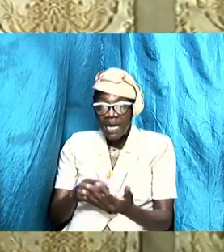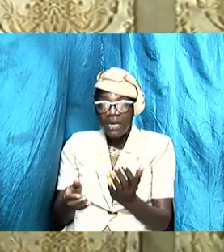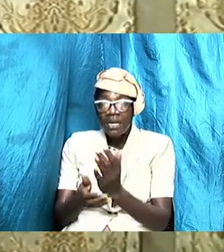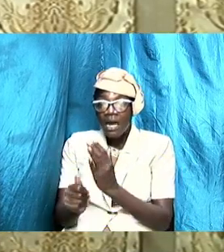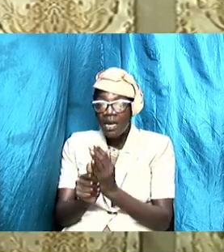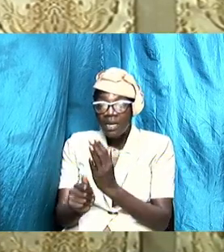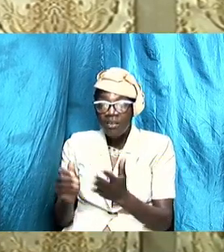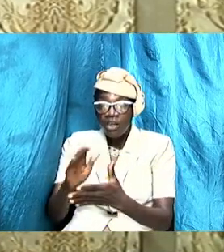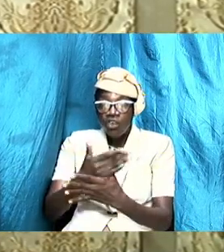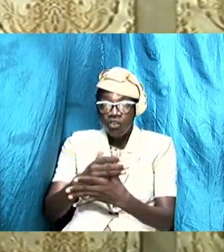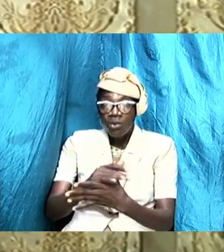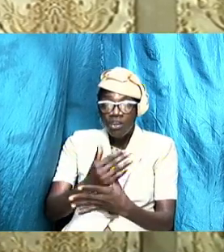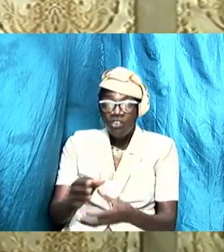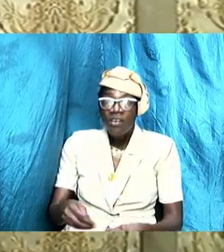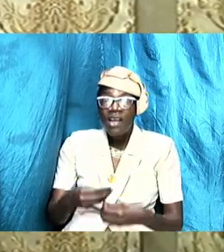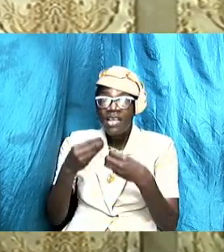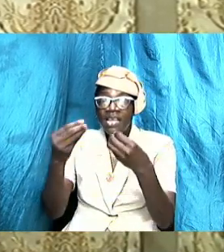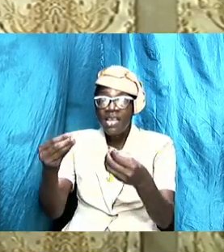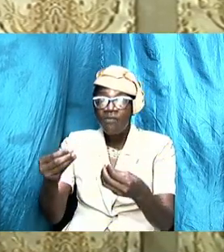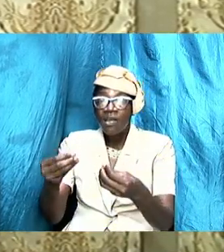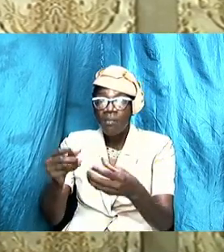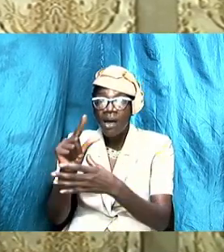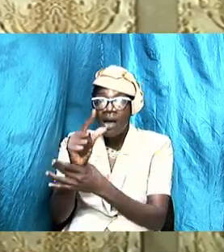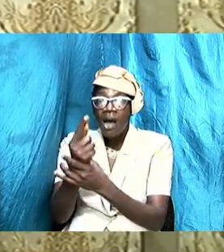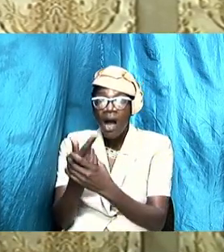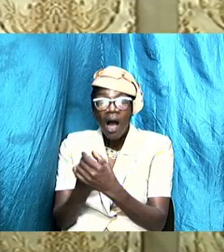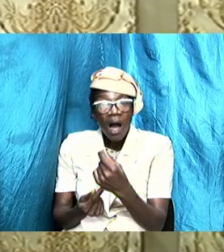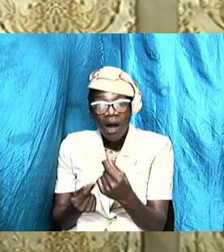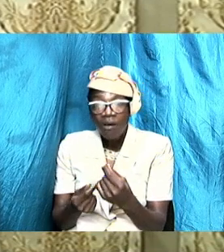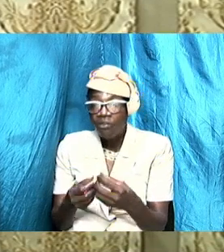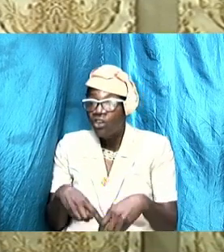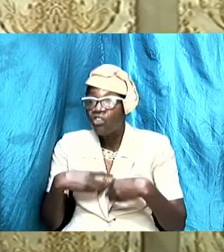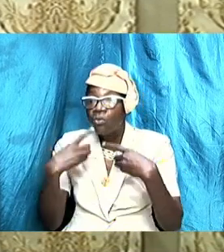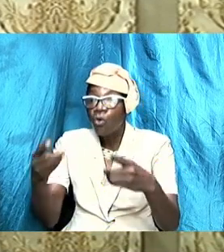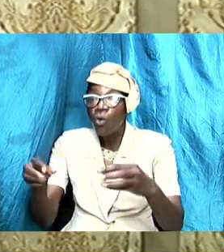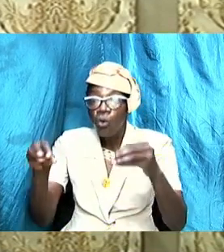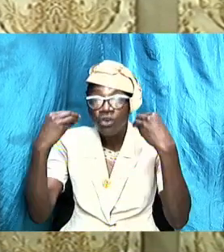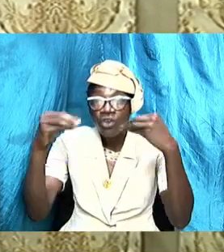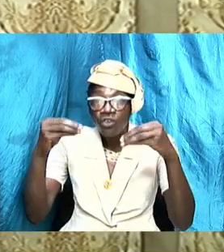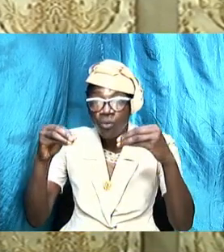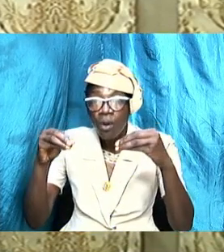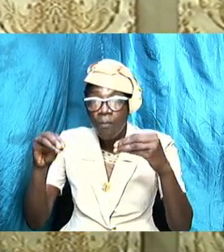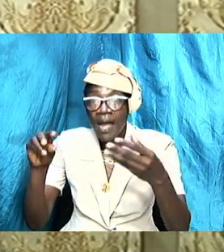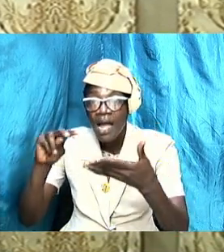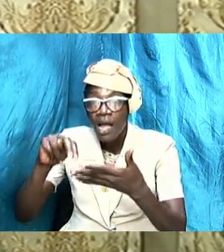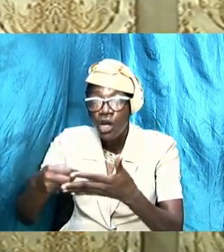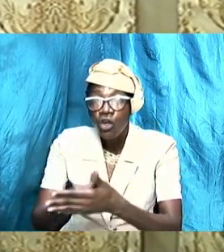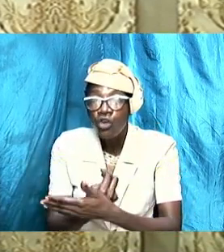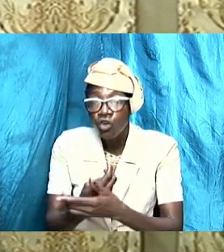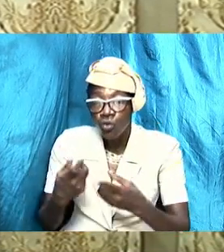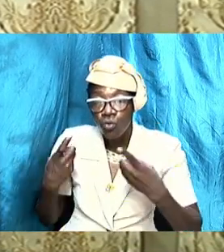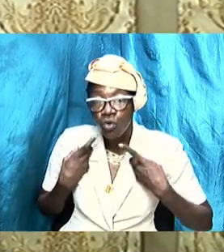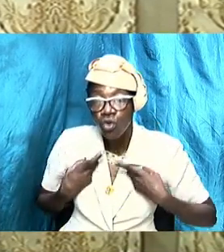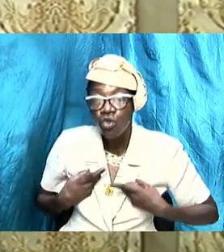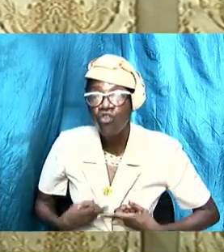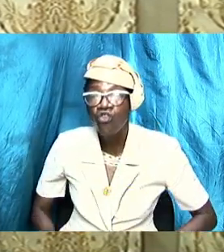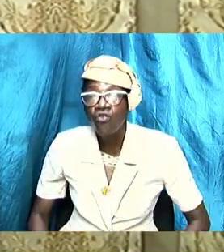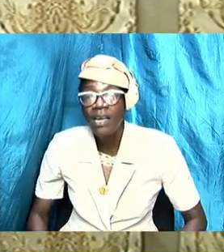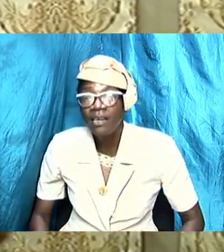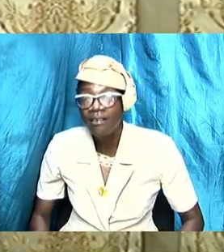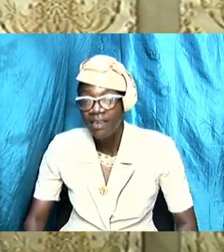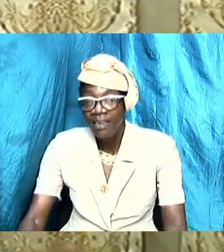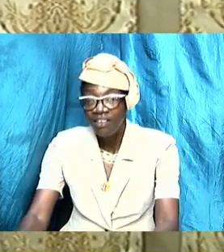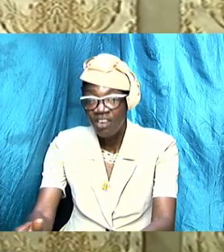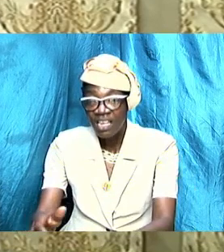if he goes to the store and buy her a brand new dress and say honey look what I bought for you she treasures that a